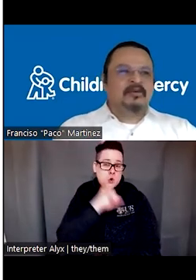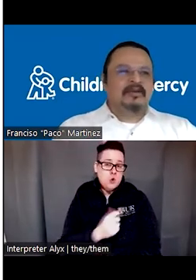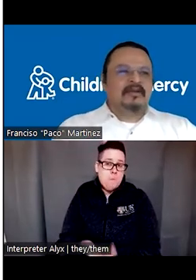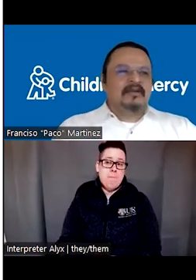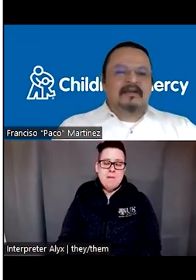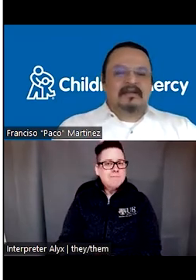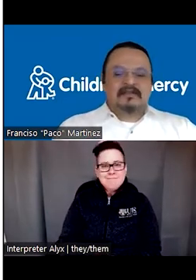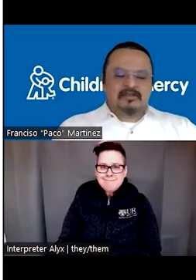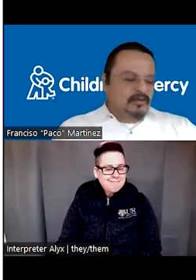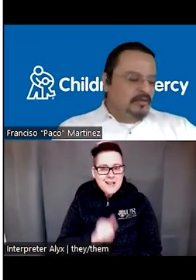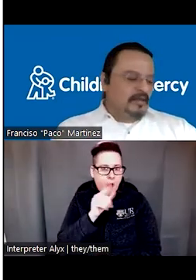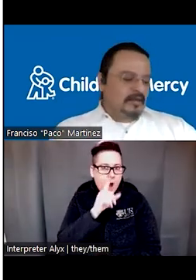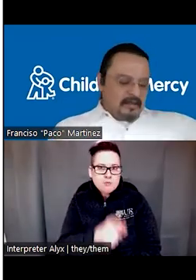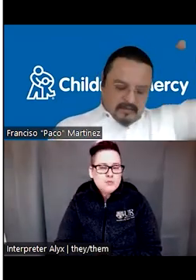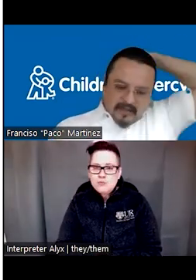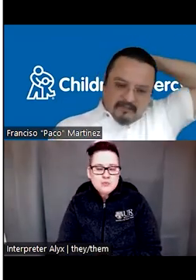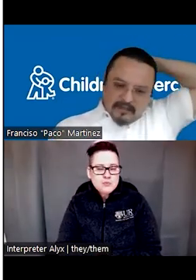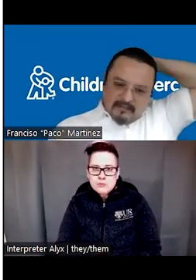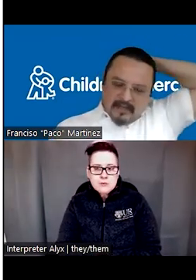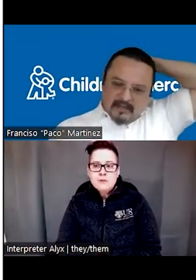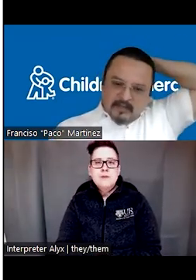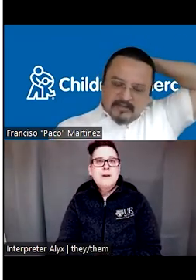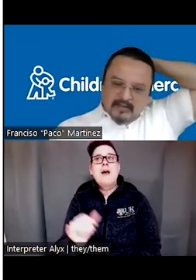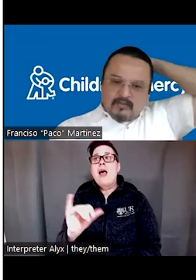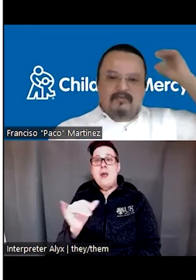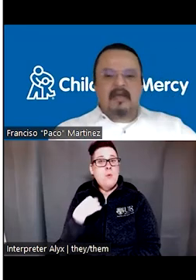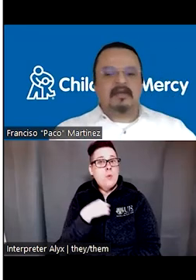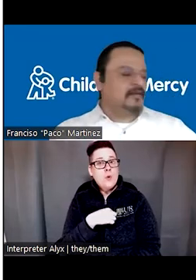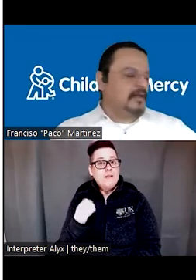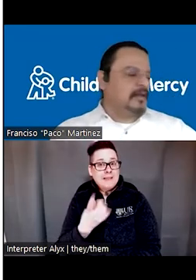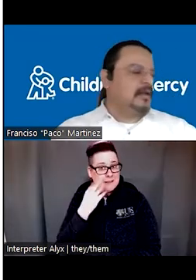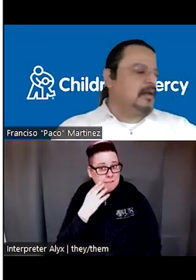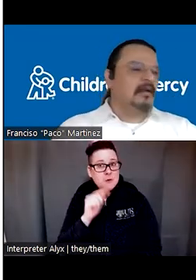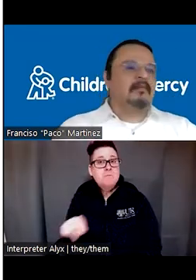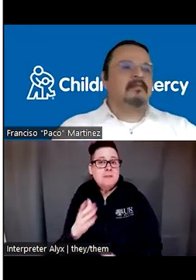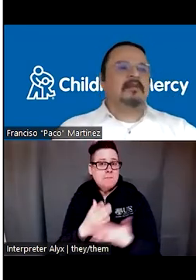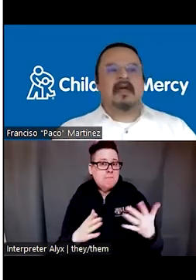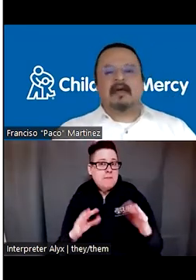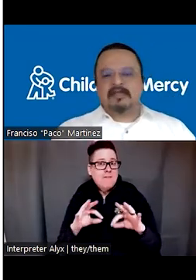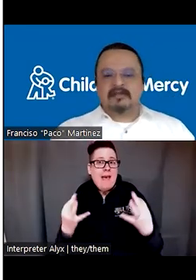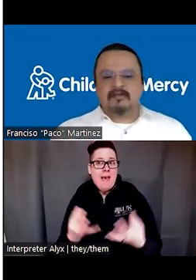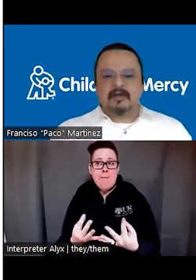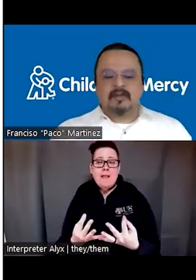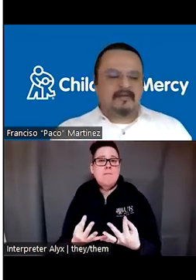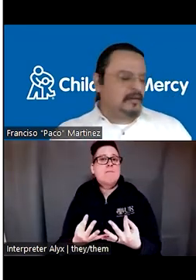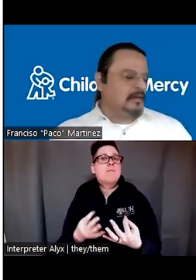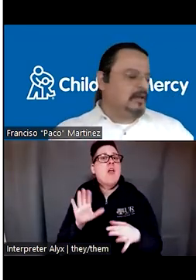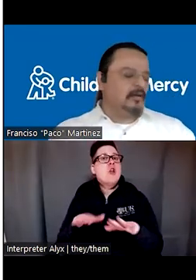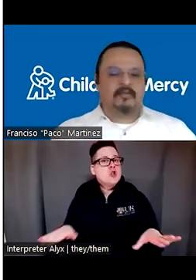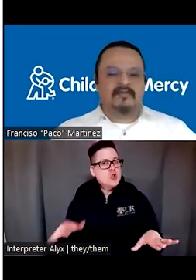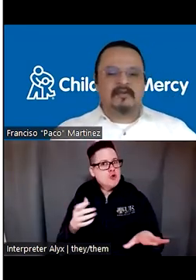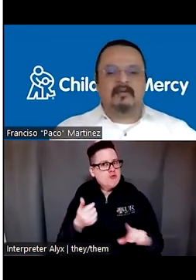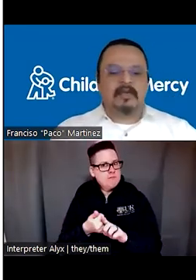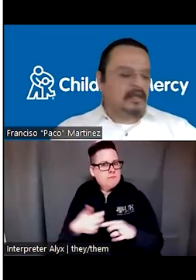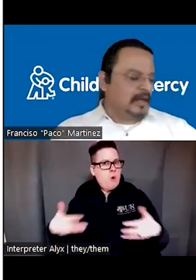true. That's not true. That's Like, uh, we have, we have had experiences with families that, uh, have children with obesity and